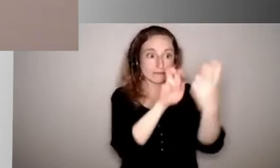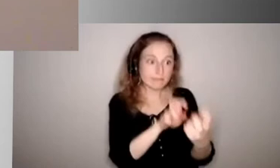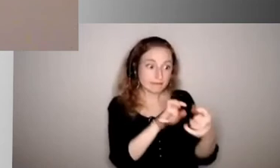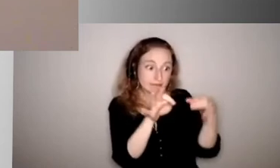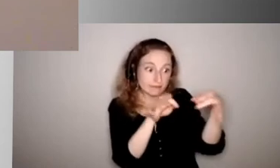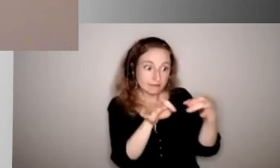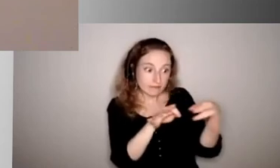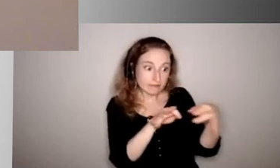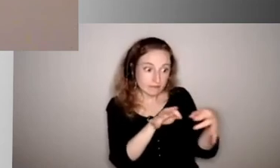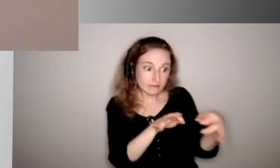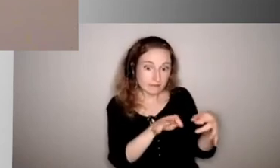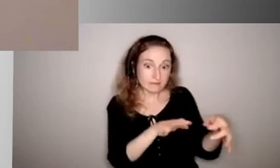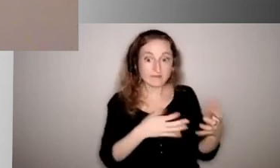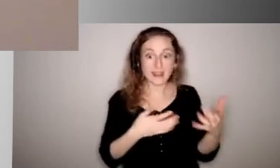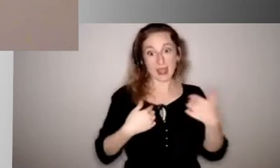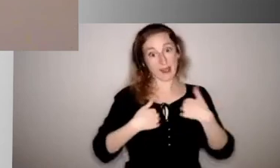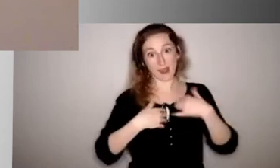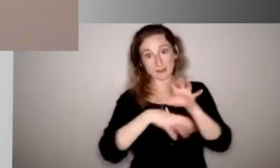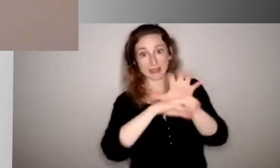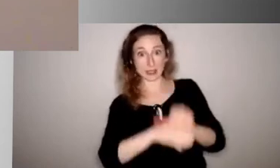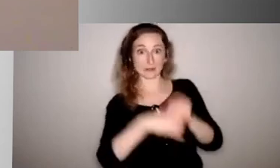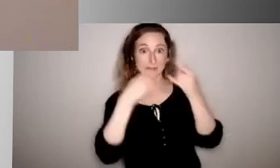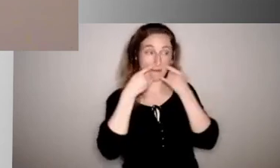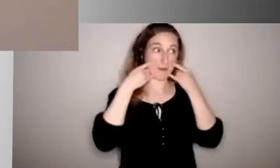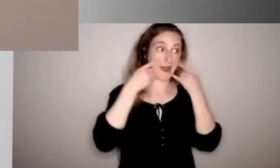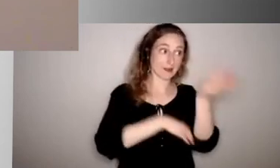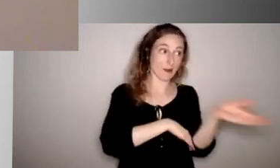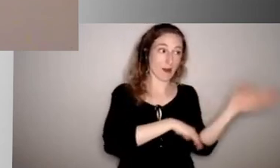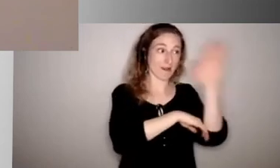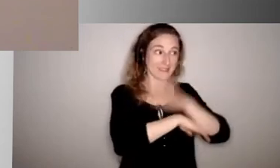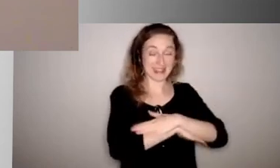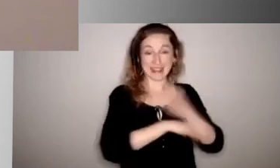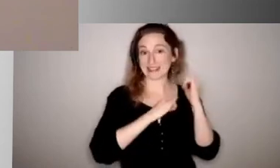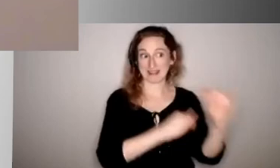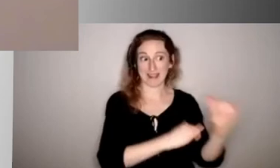to sitting in a mask for a whole day as well. So just having those conversations.